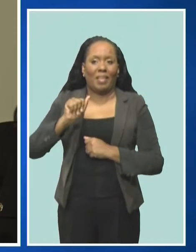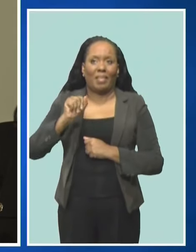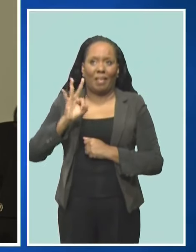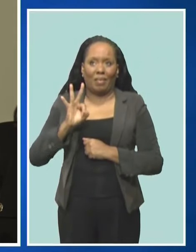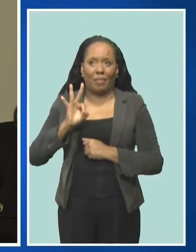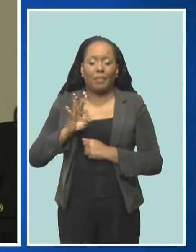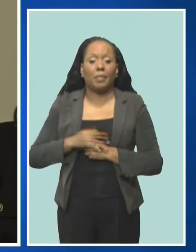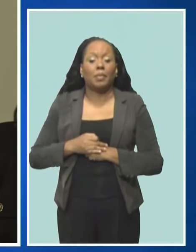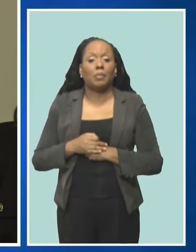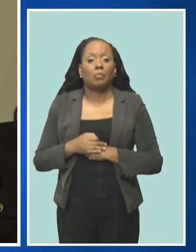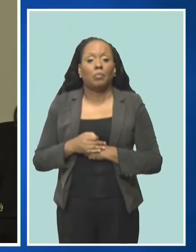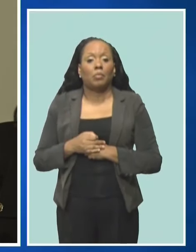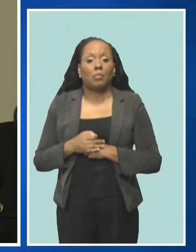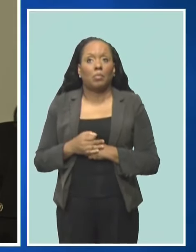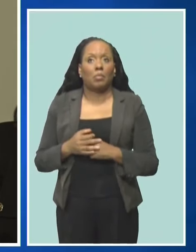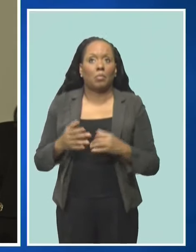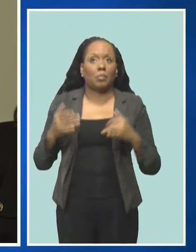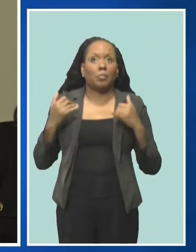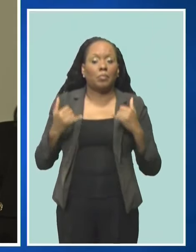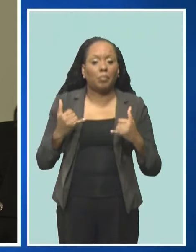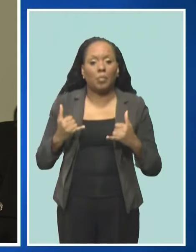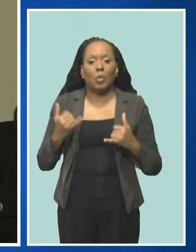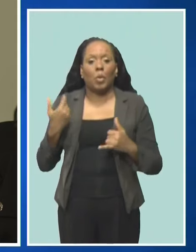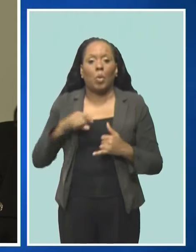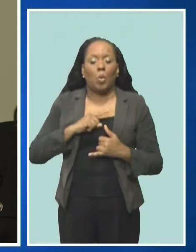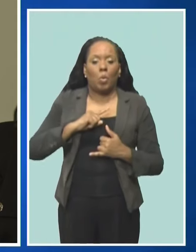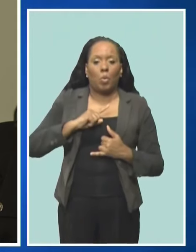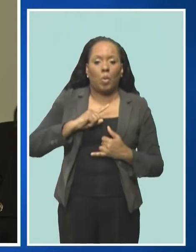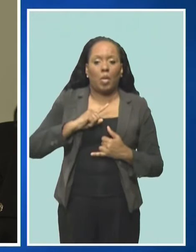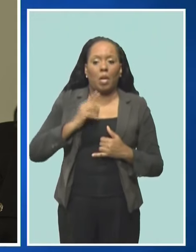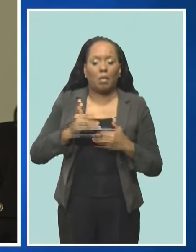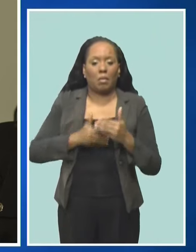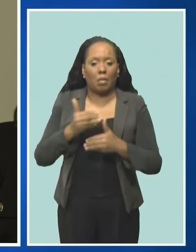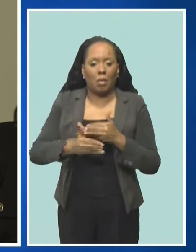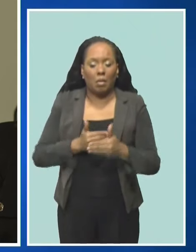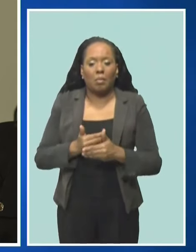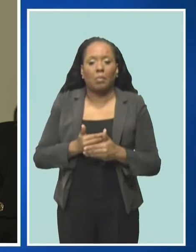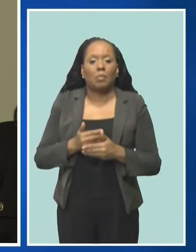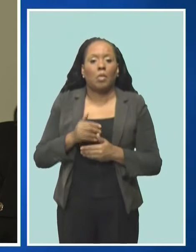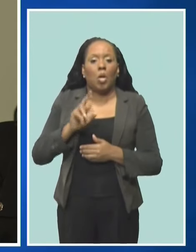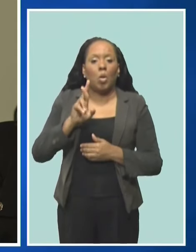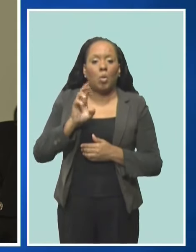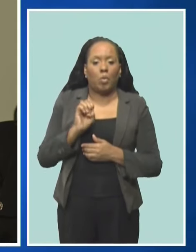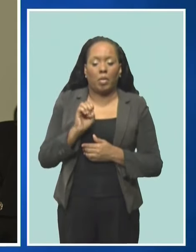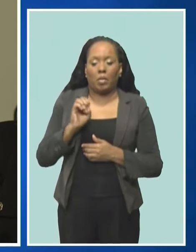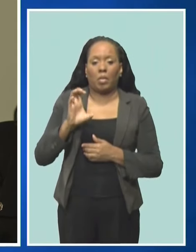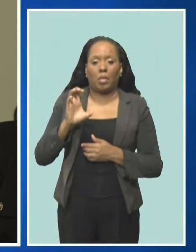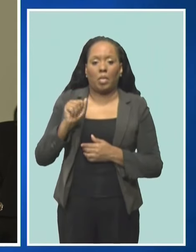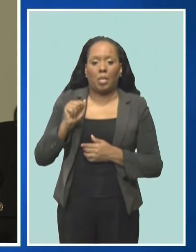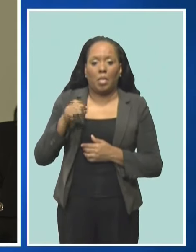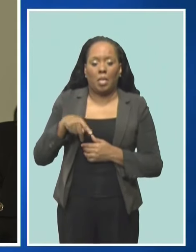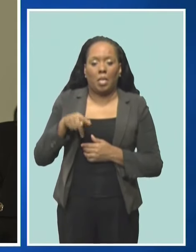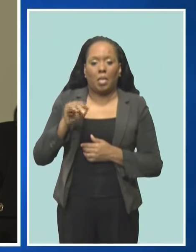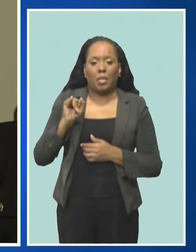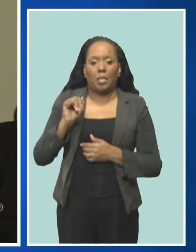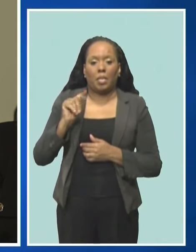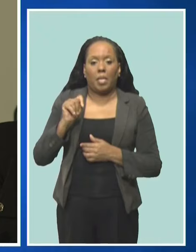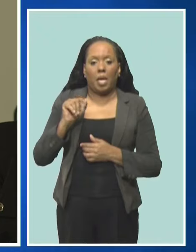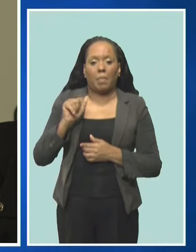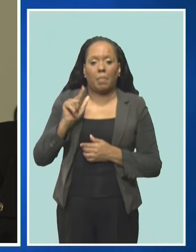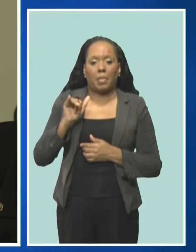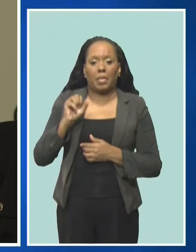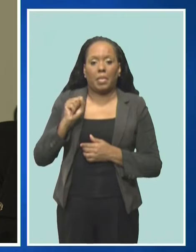recapitalization of our shares in the institution, Barbadians can be assured